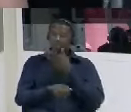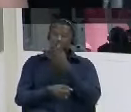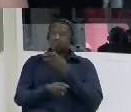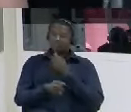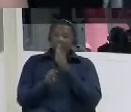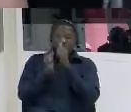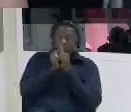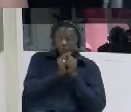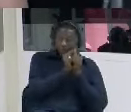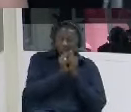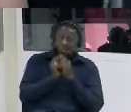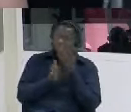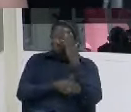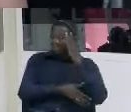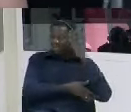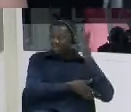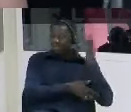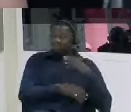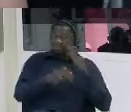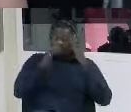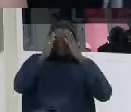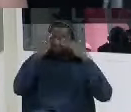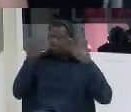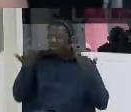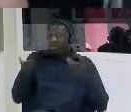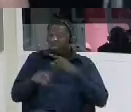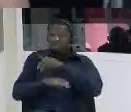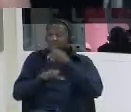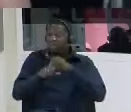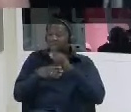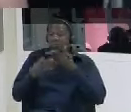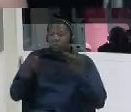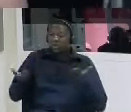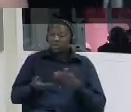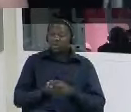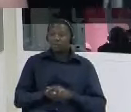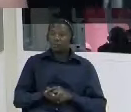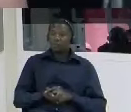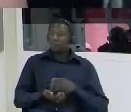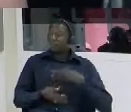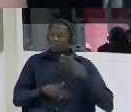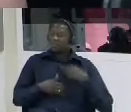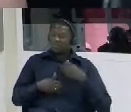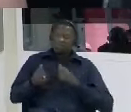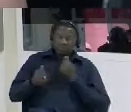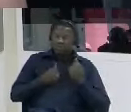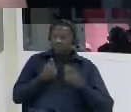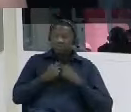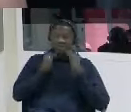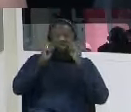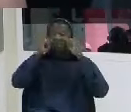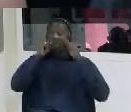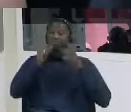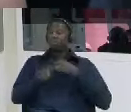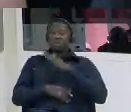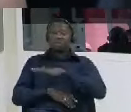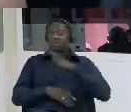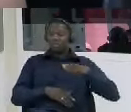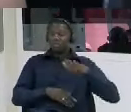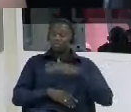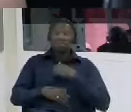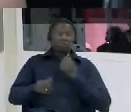into hiding in the booth i don't know where she was it also affected my life under my children's life